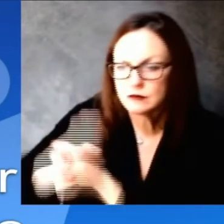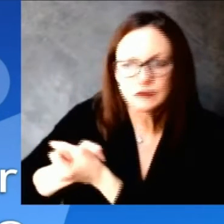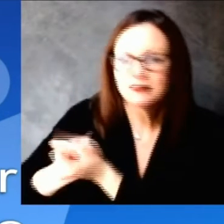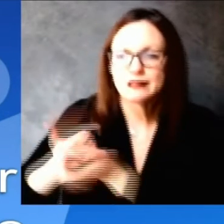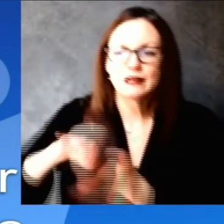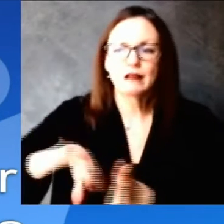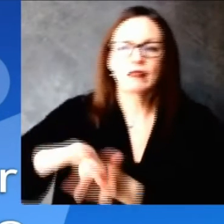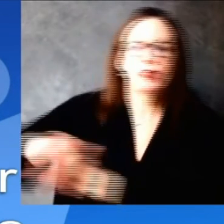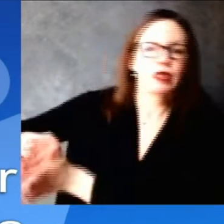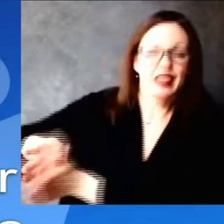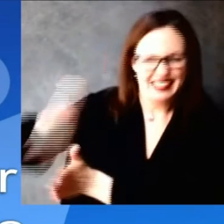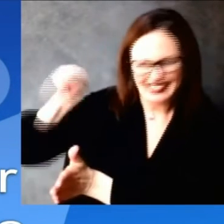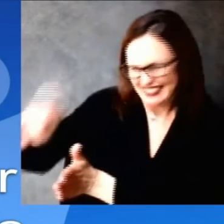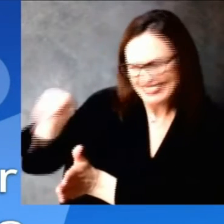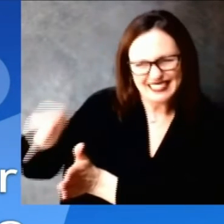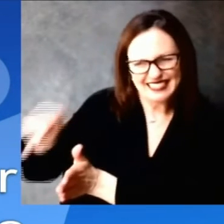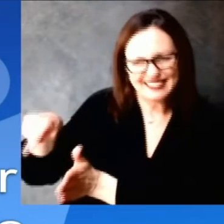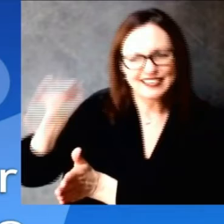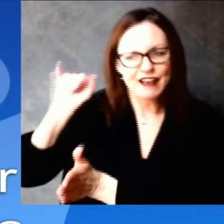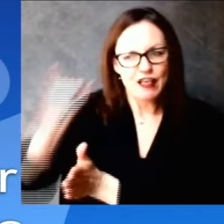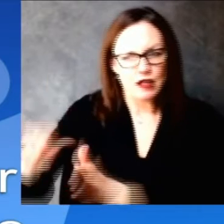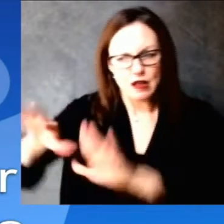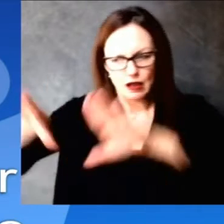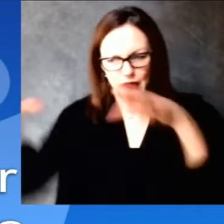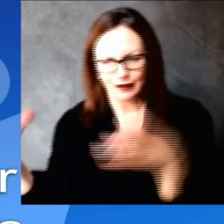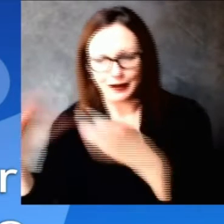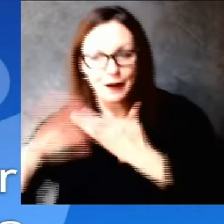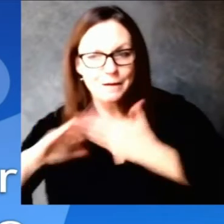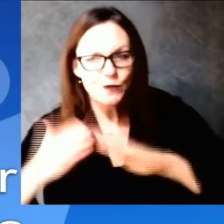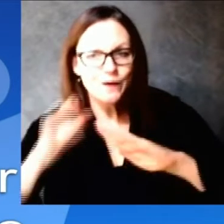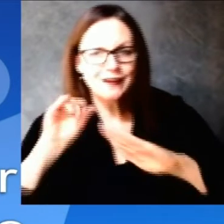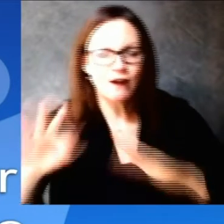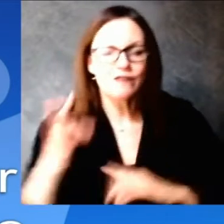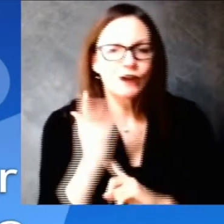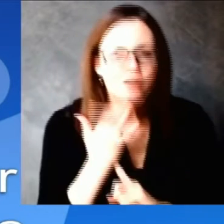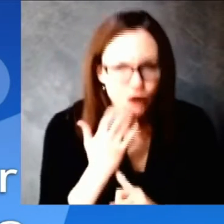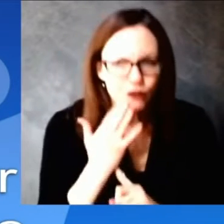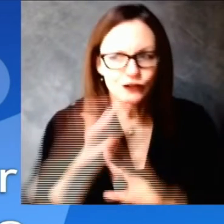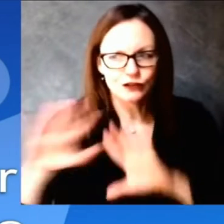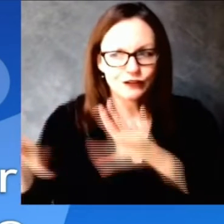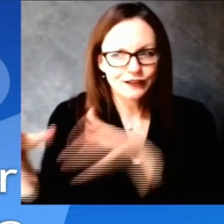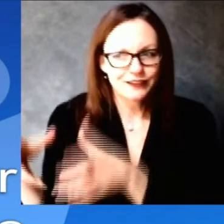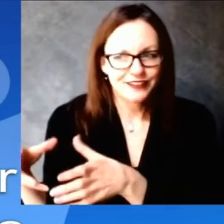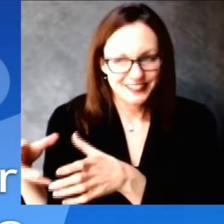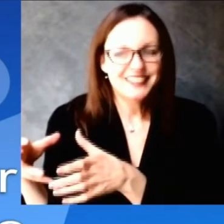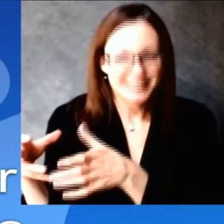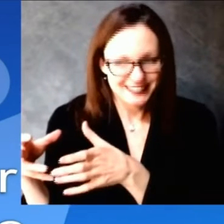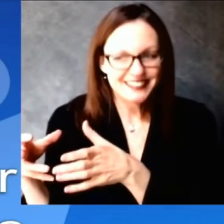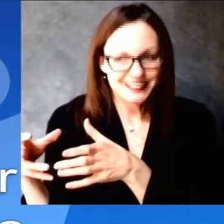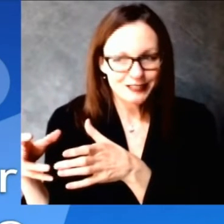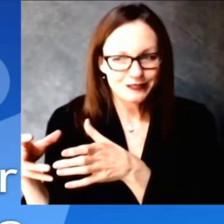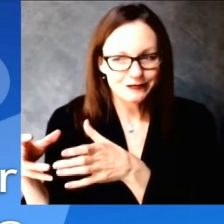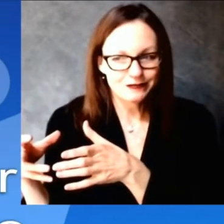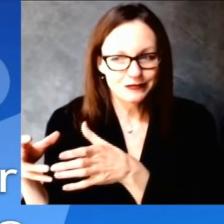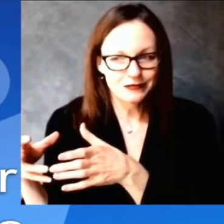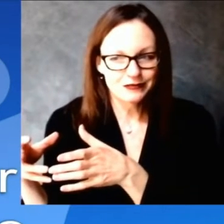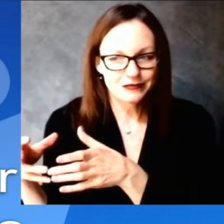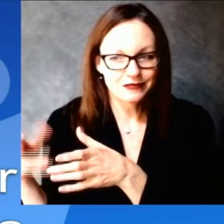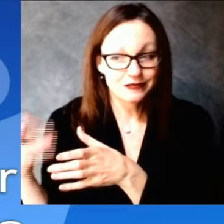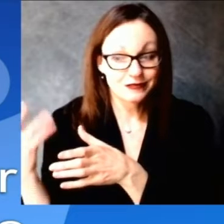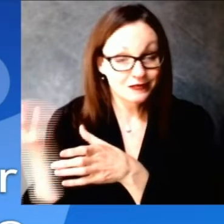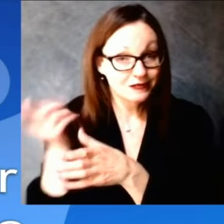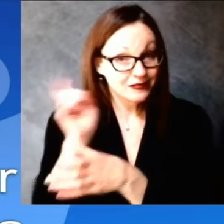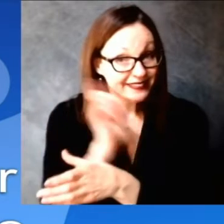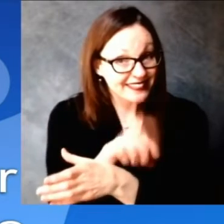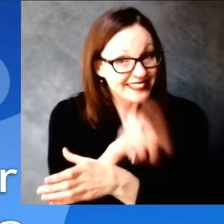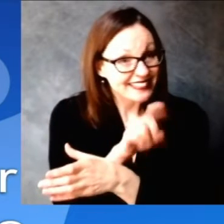know she was denied vaccine is because she would have received less than 50 but my question is doesn't it seem counterproductive to not allocate